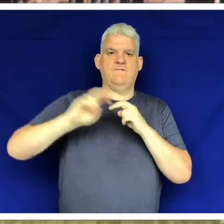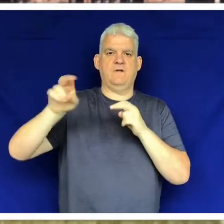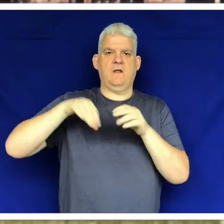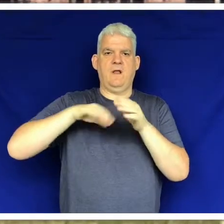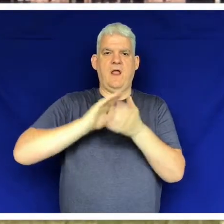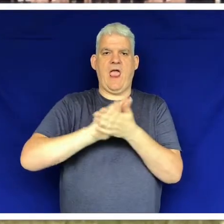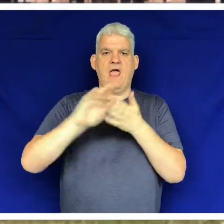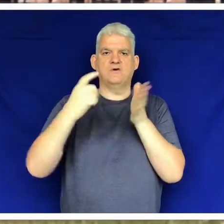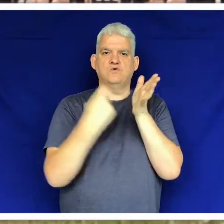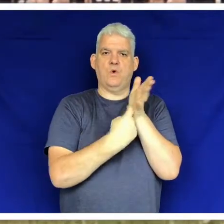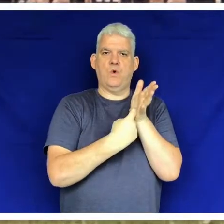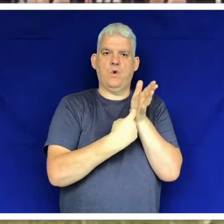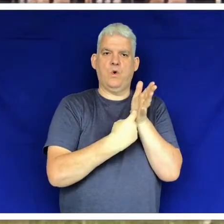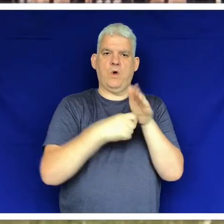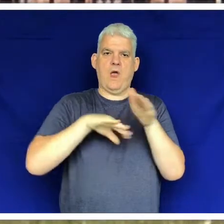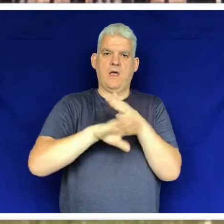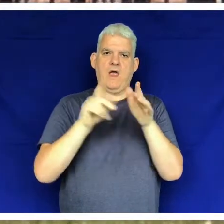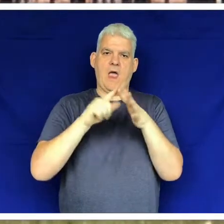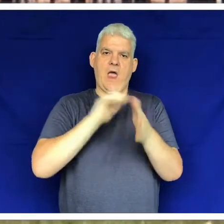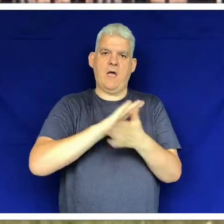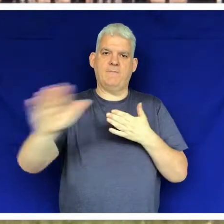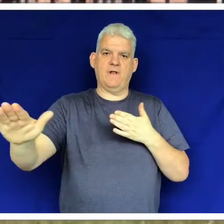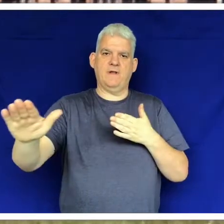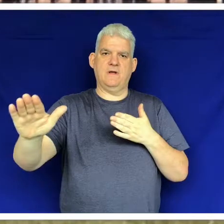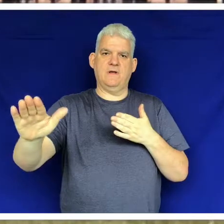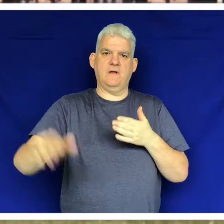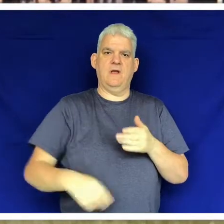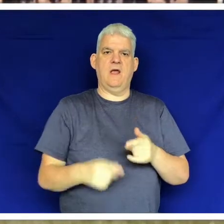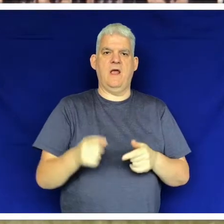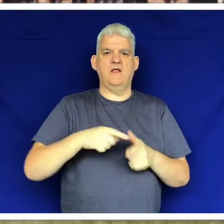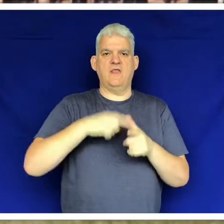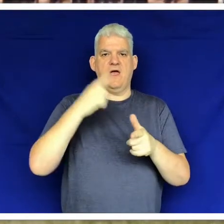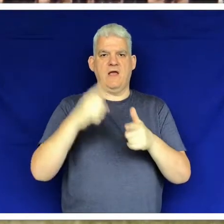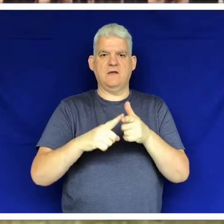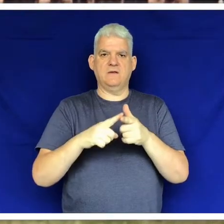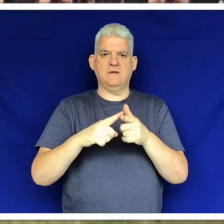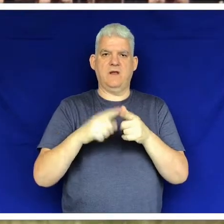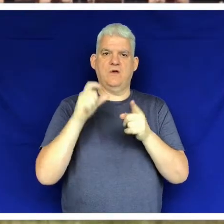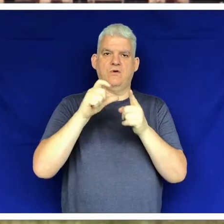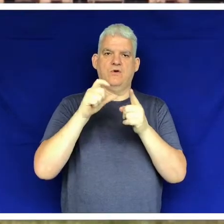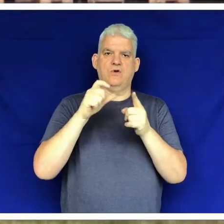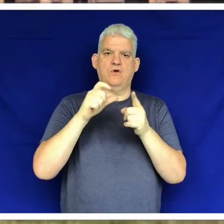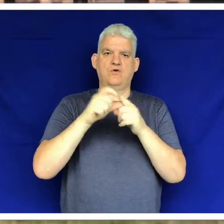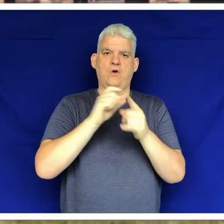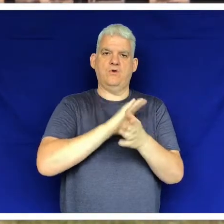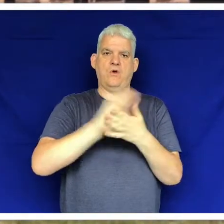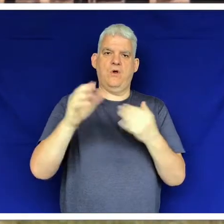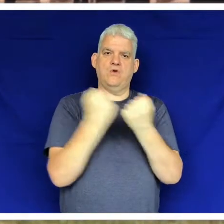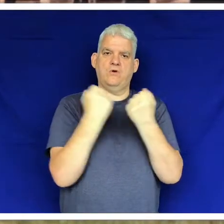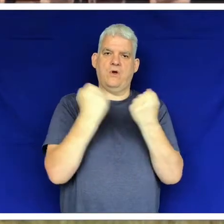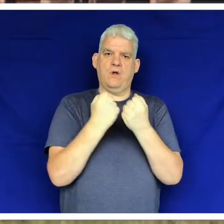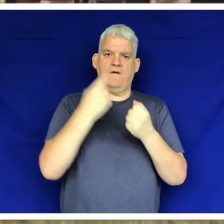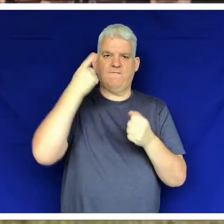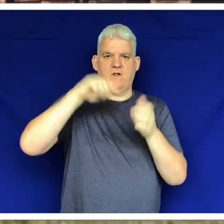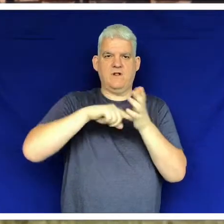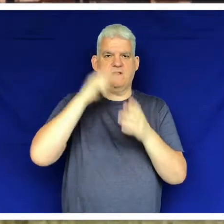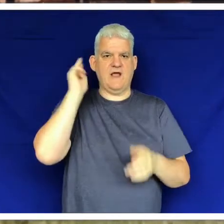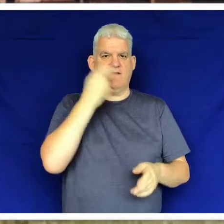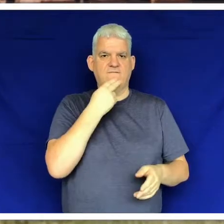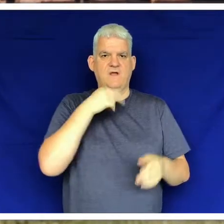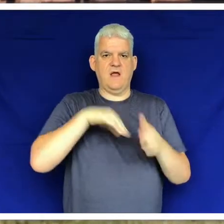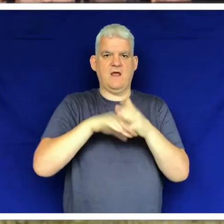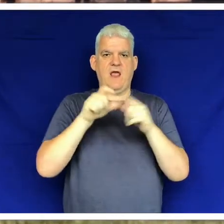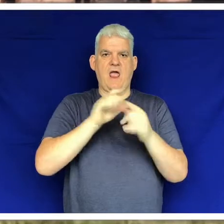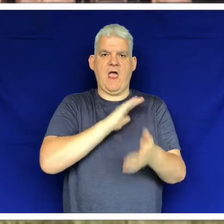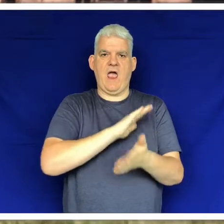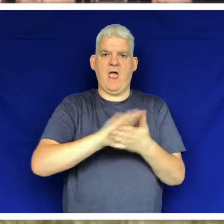and my mum used to take me there in the car. I also attended Donaldson's Hall School for the Deaf which is